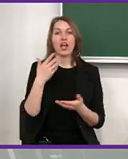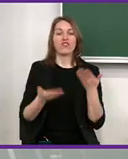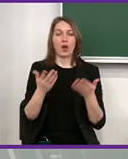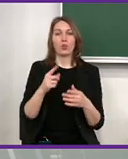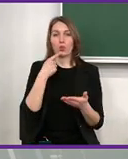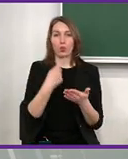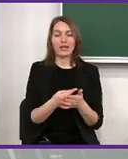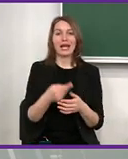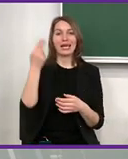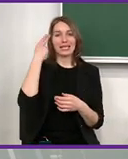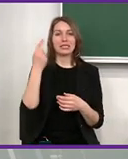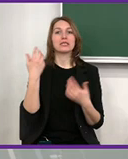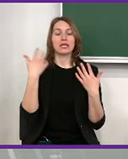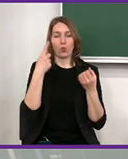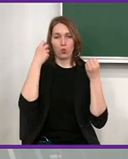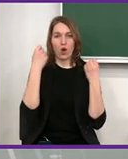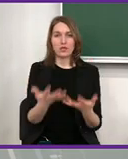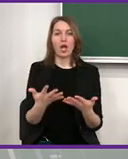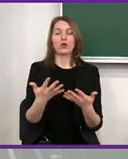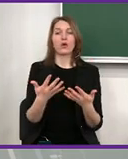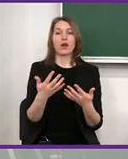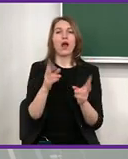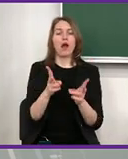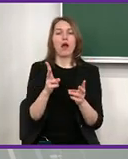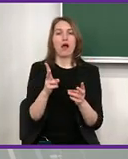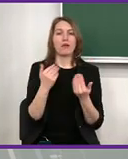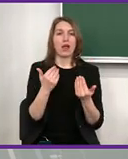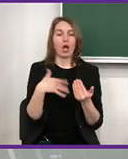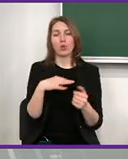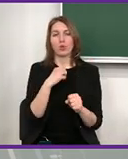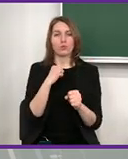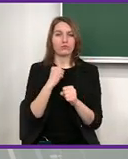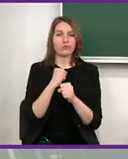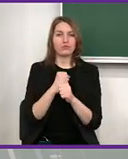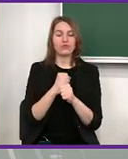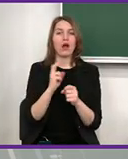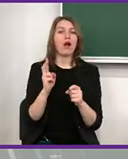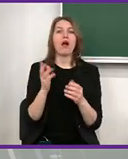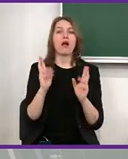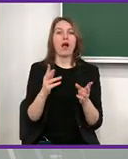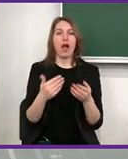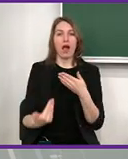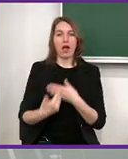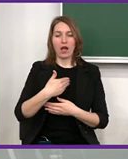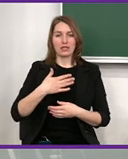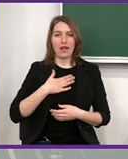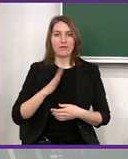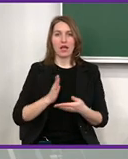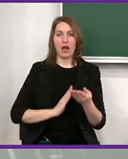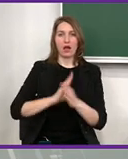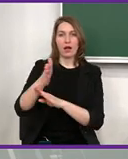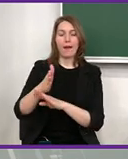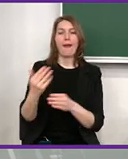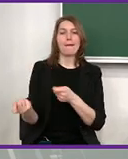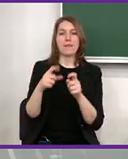And let's continue. We will continue about being aware of risks. So when we